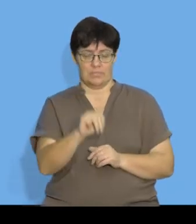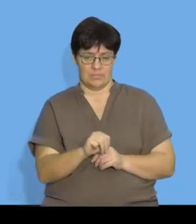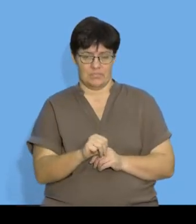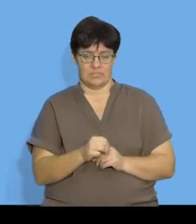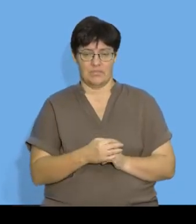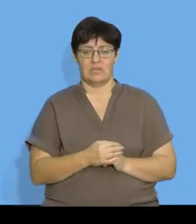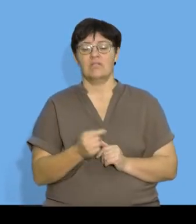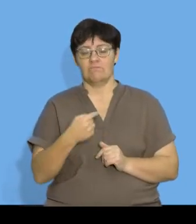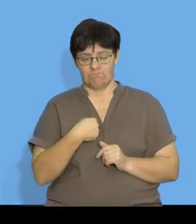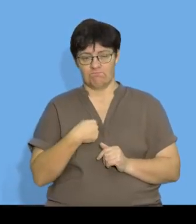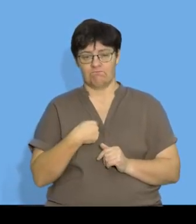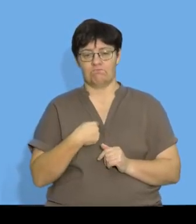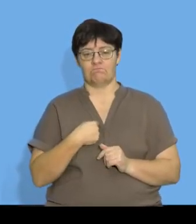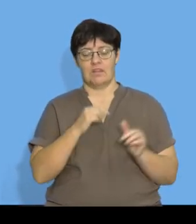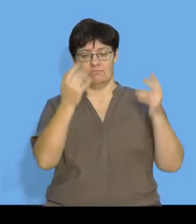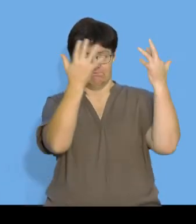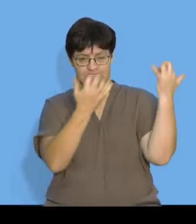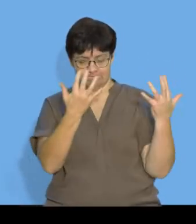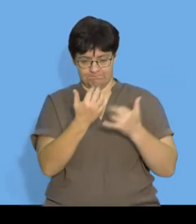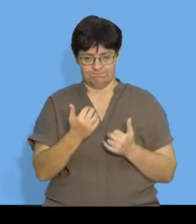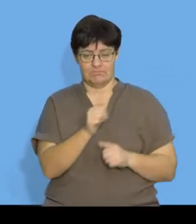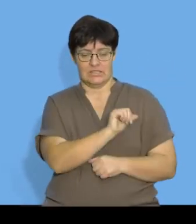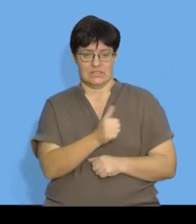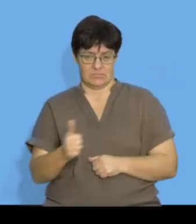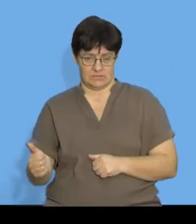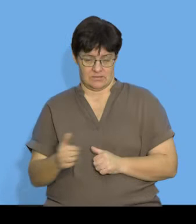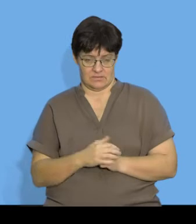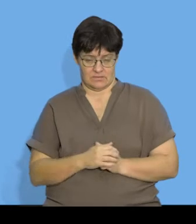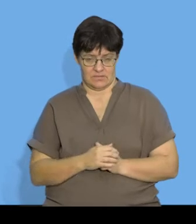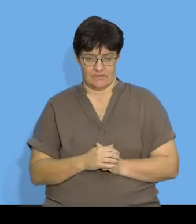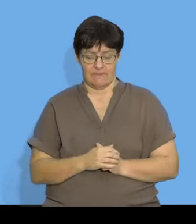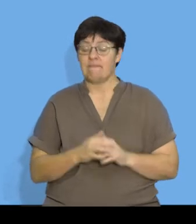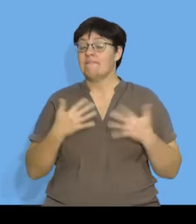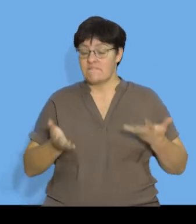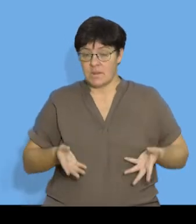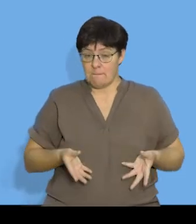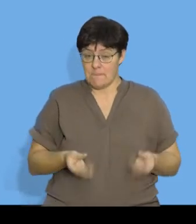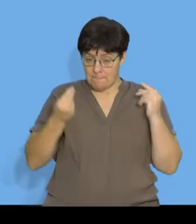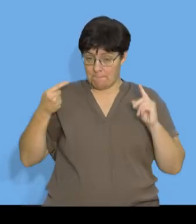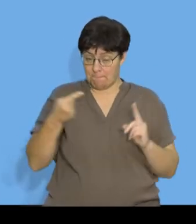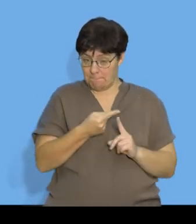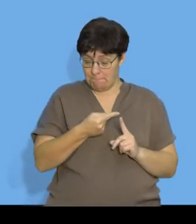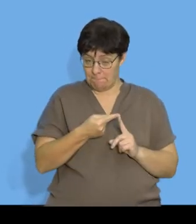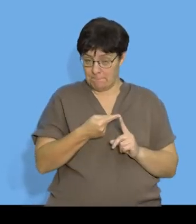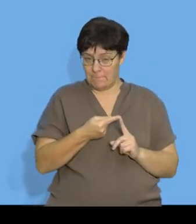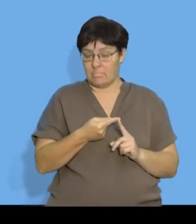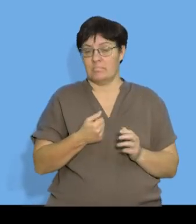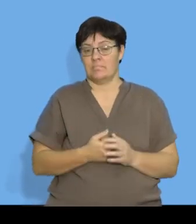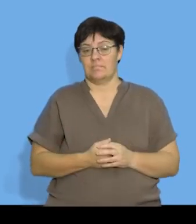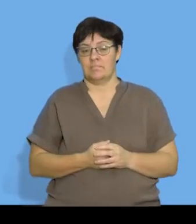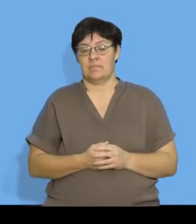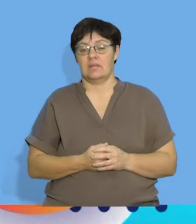for my arithmetic sequence. Now that we have our general term for our arithmetic